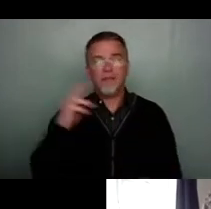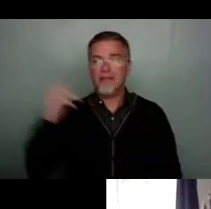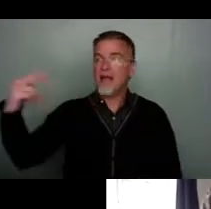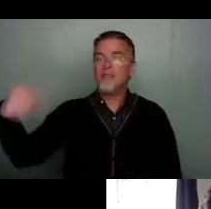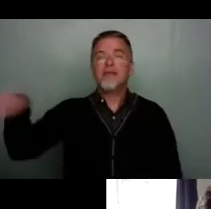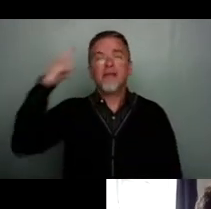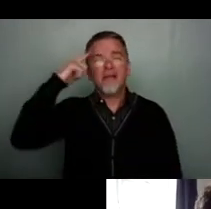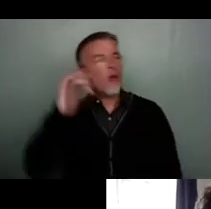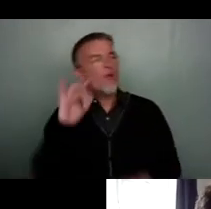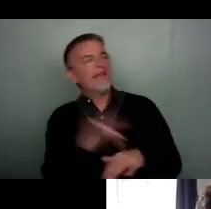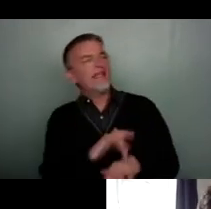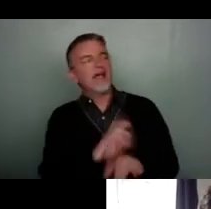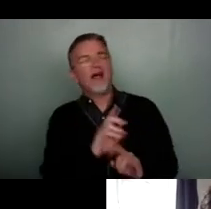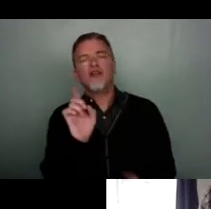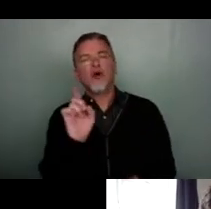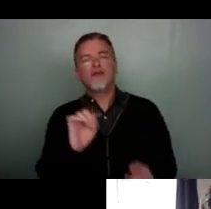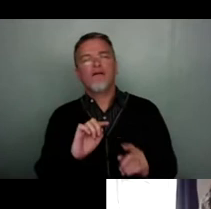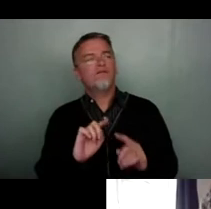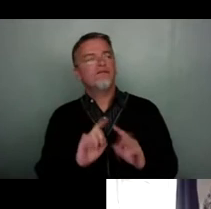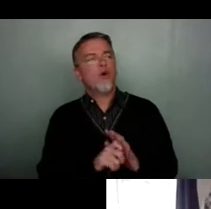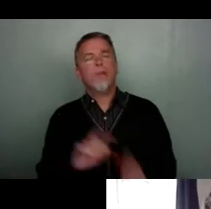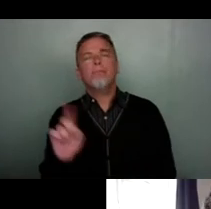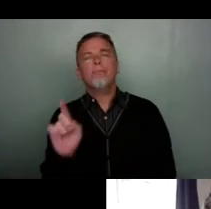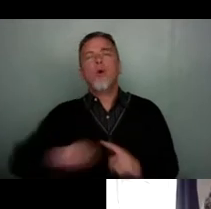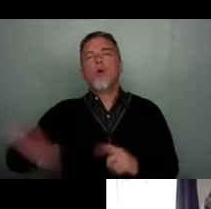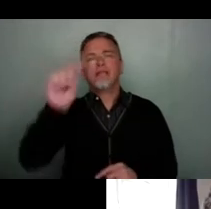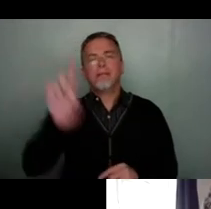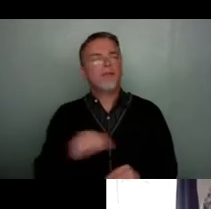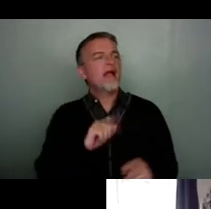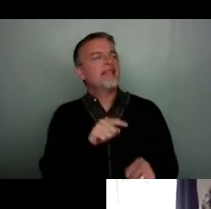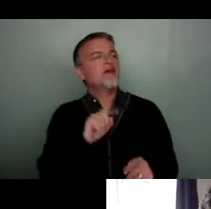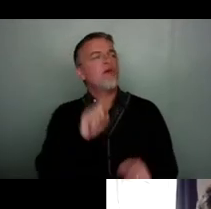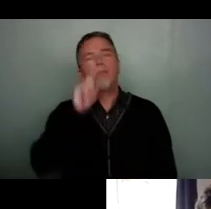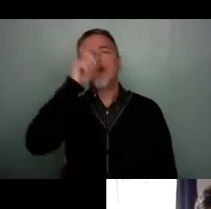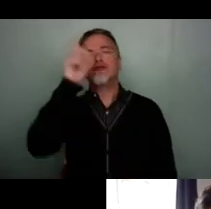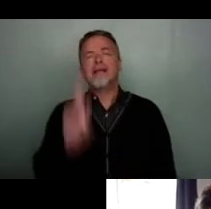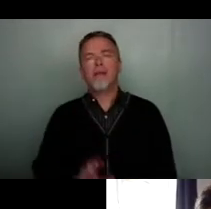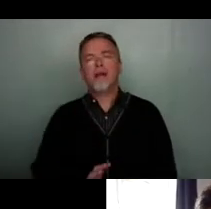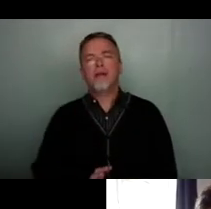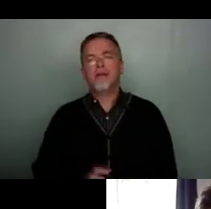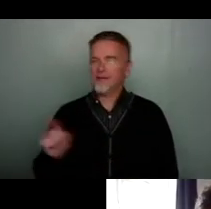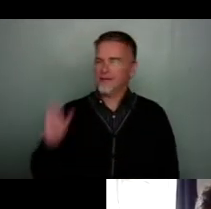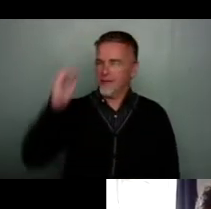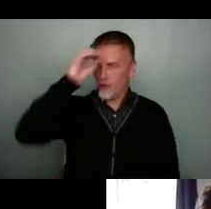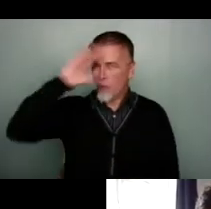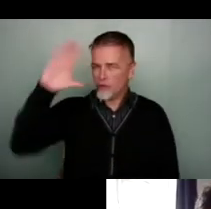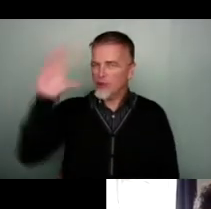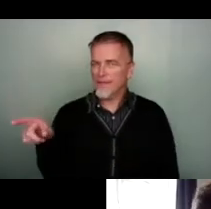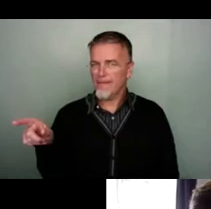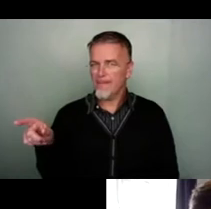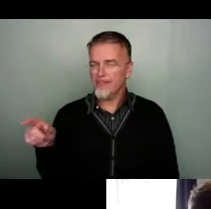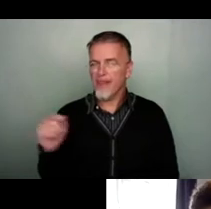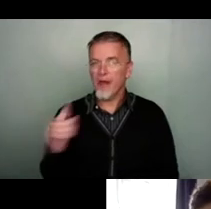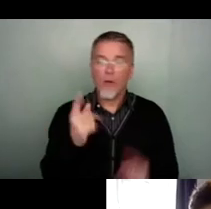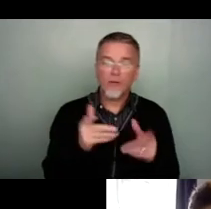ain't for most people. It's just for posh people, basically. And actually, one way of being able to kind of